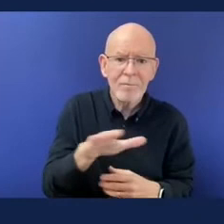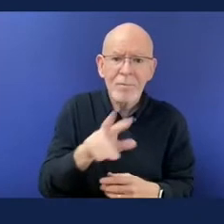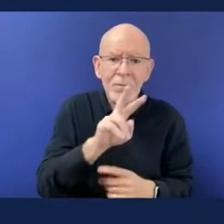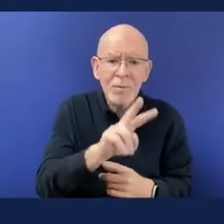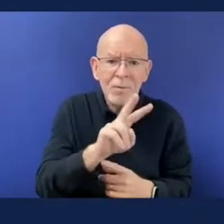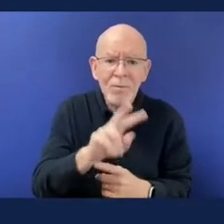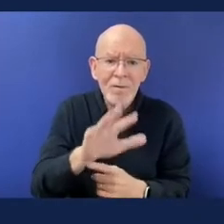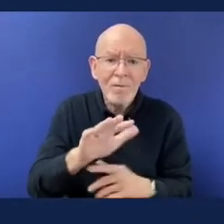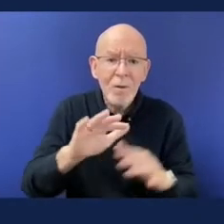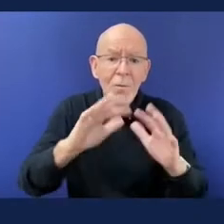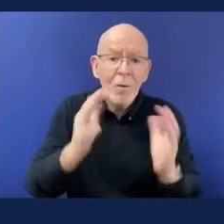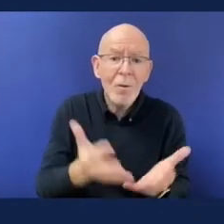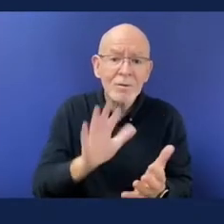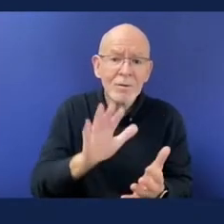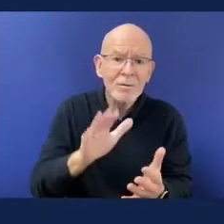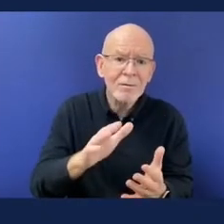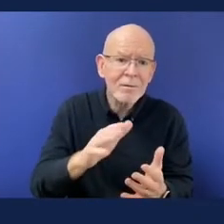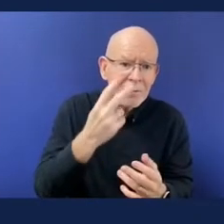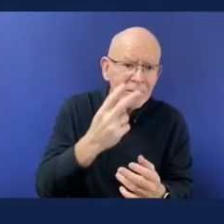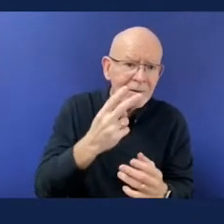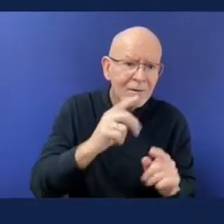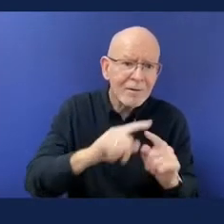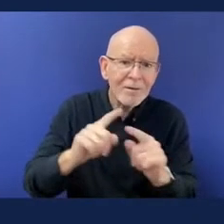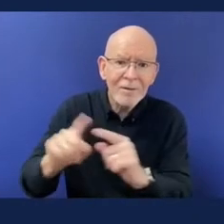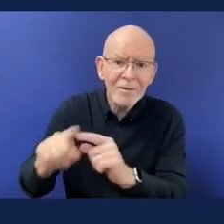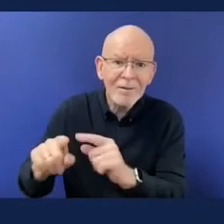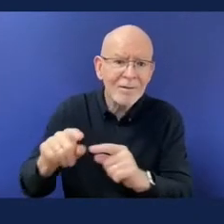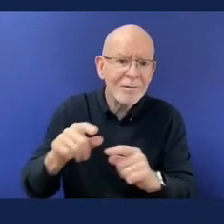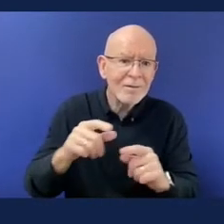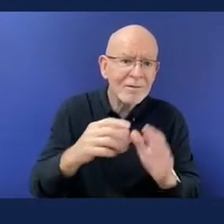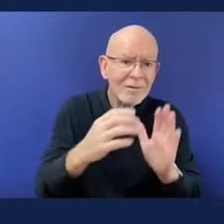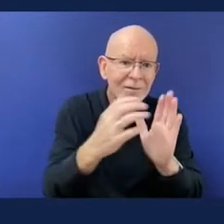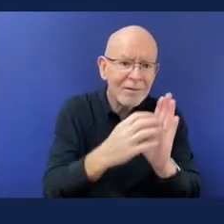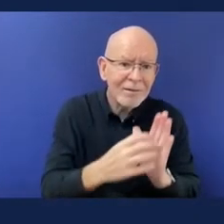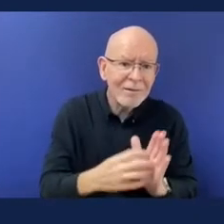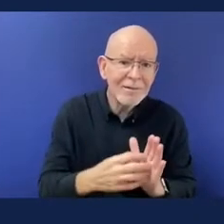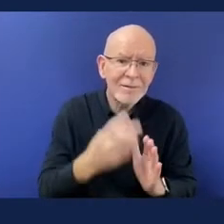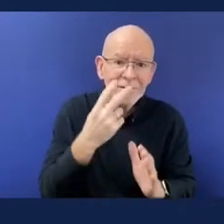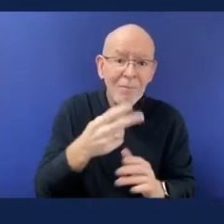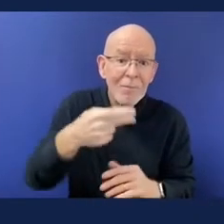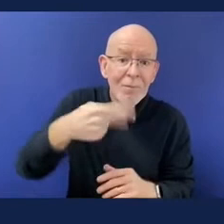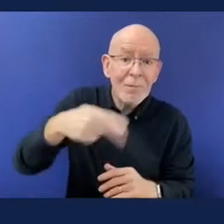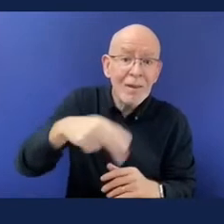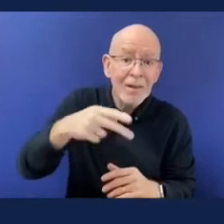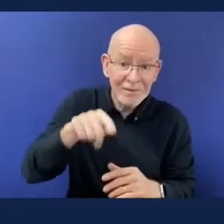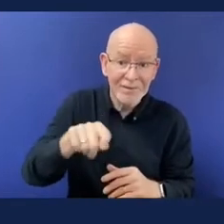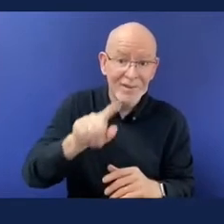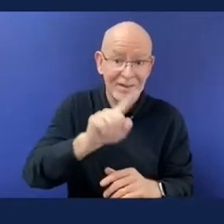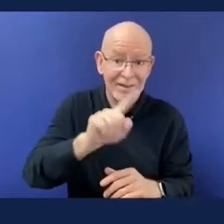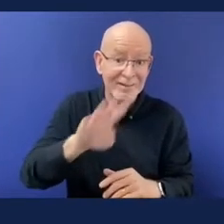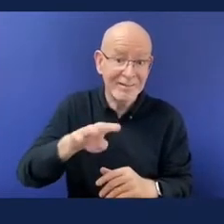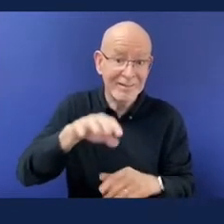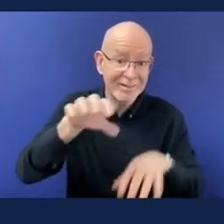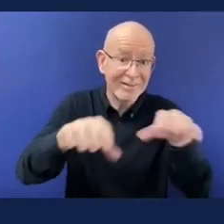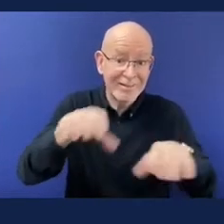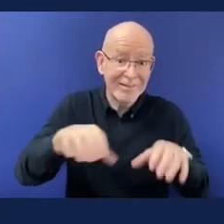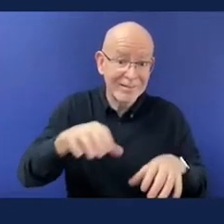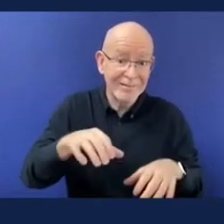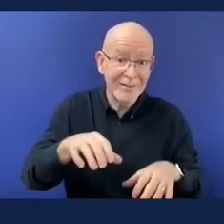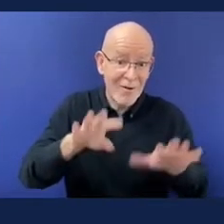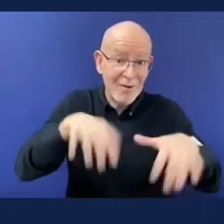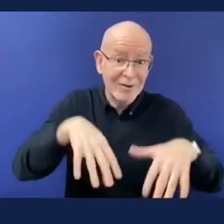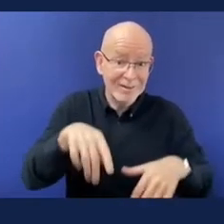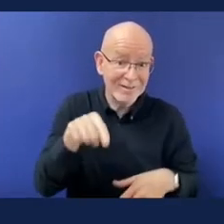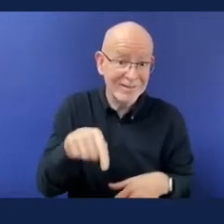burgers vegas but 225 iconic locations each one created a story so in the morning we announced the biggest coalition ever